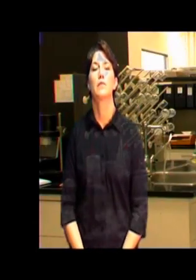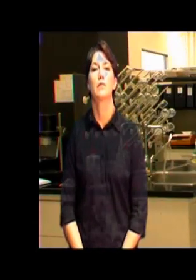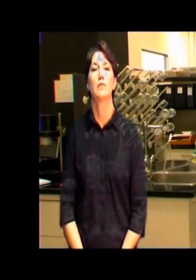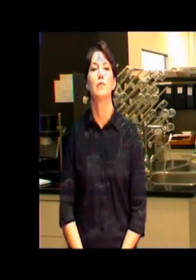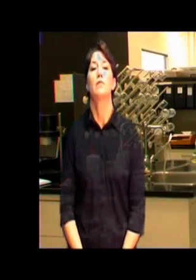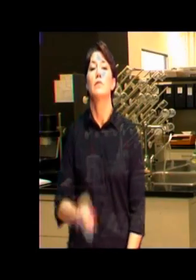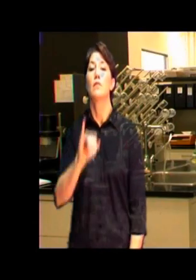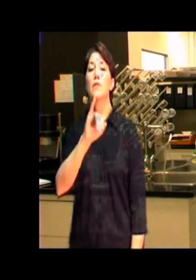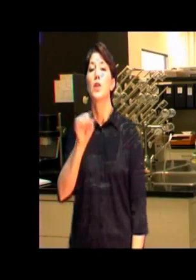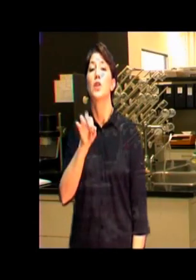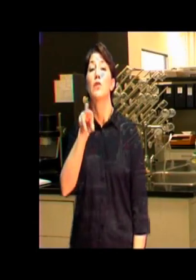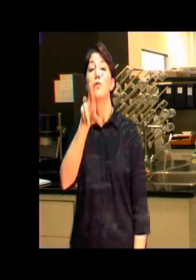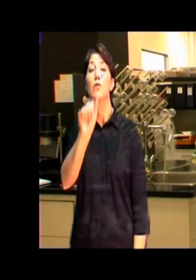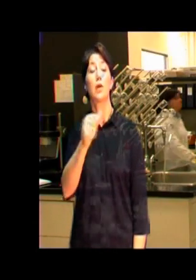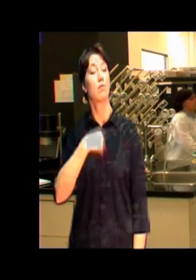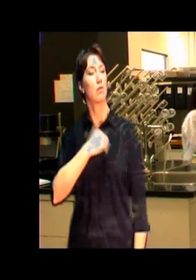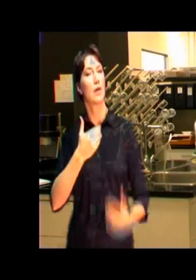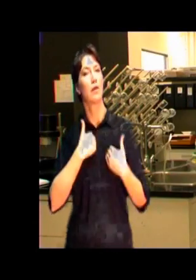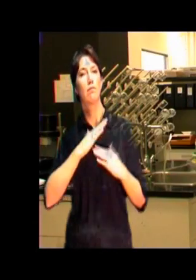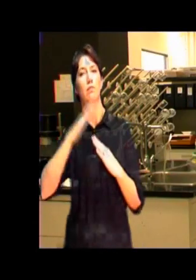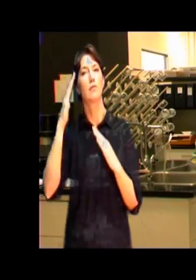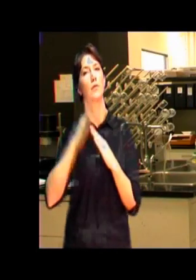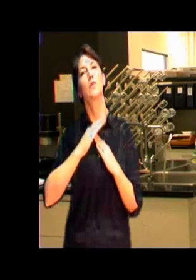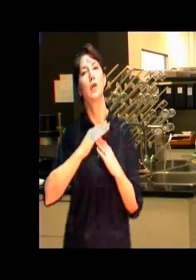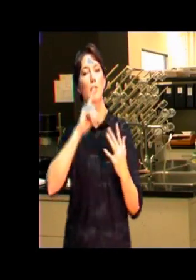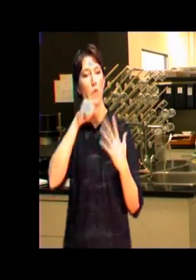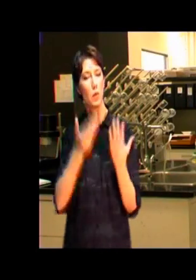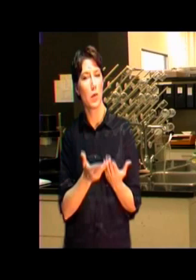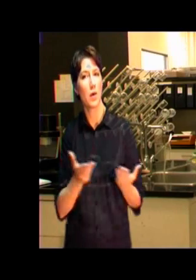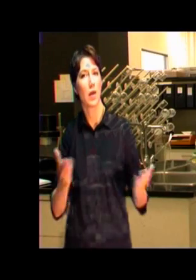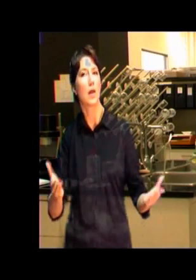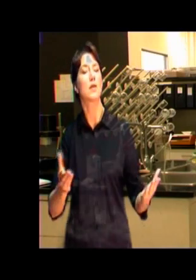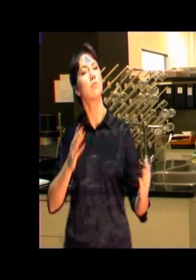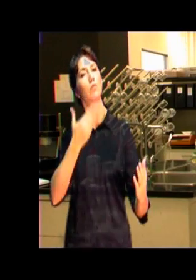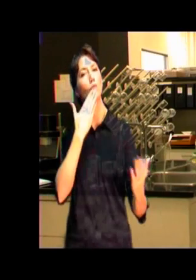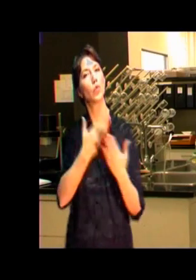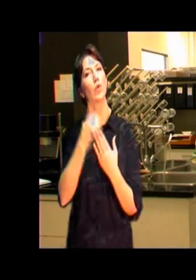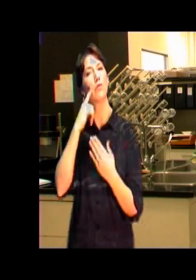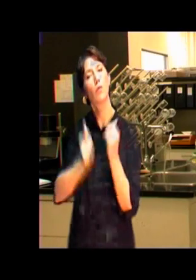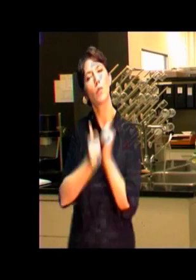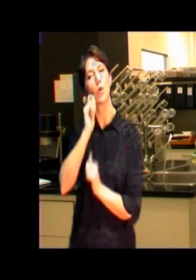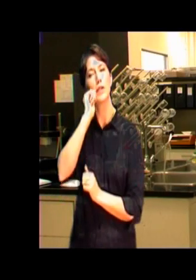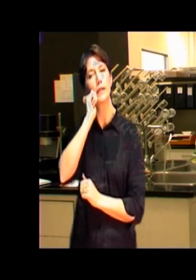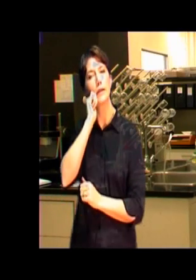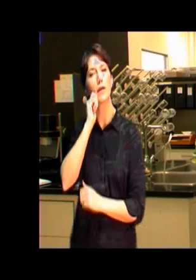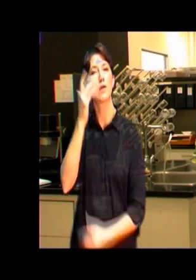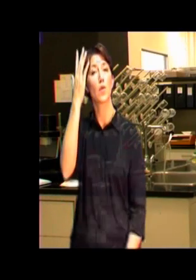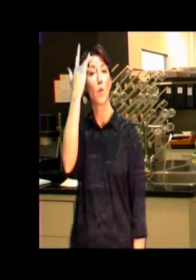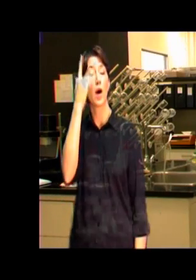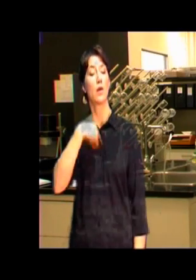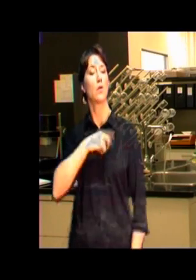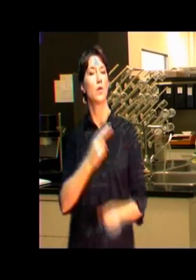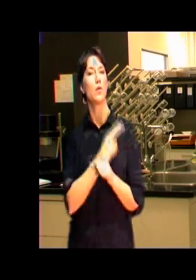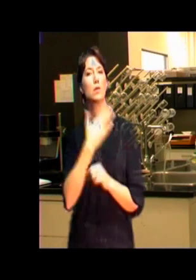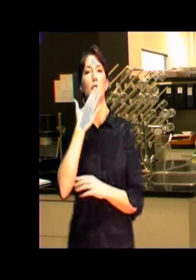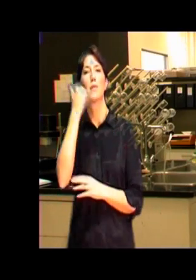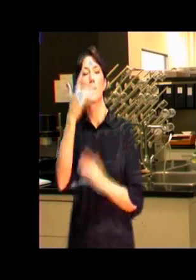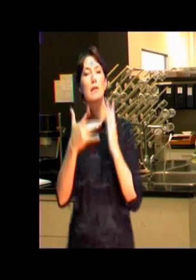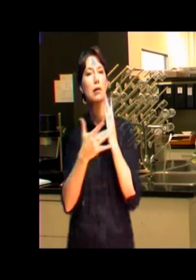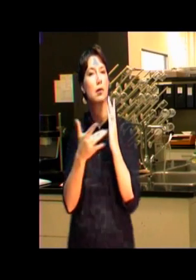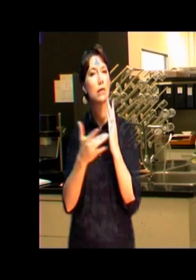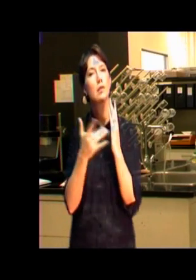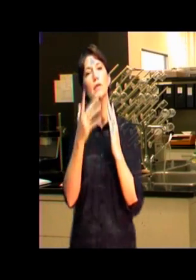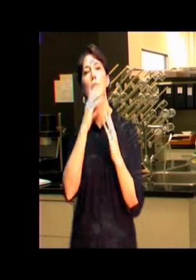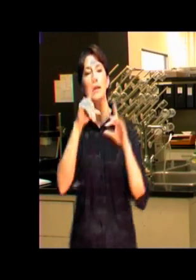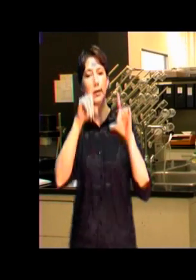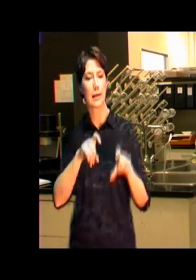In summary, Jafra offers superior products that address most skin needs because they are designed with the best technology